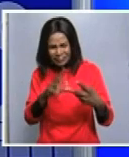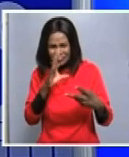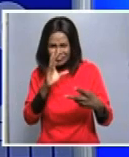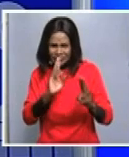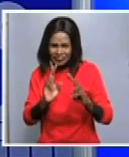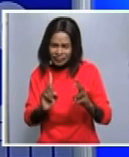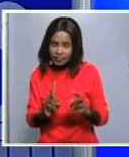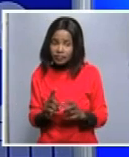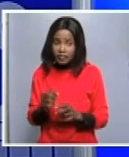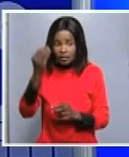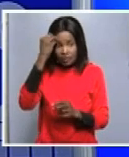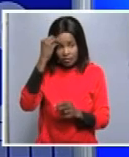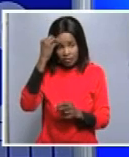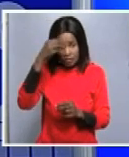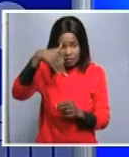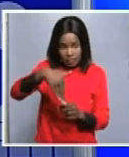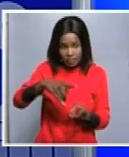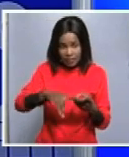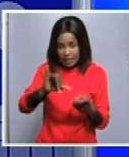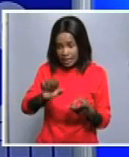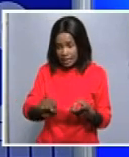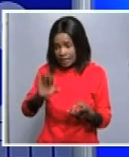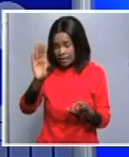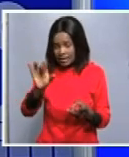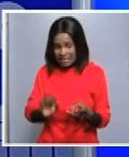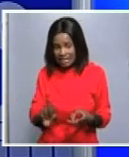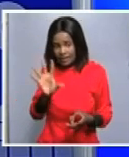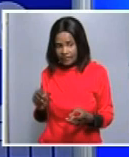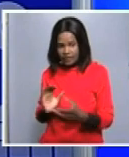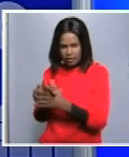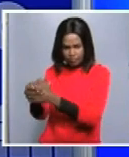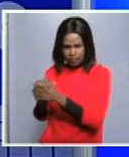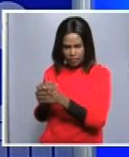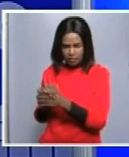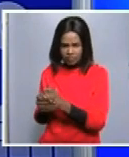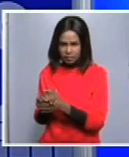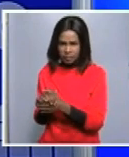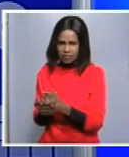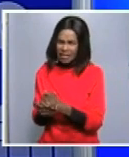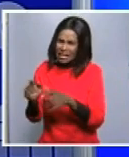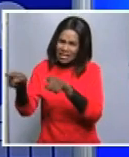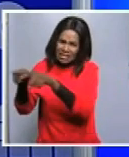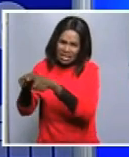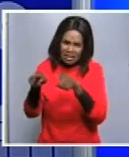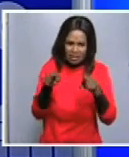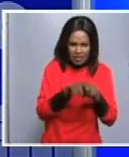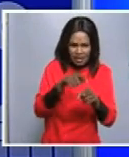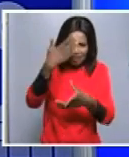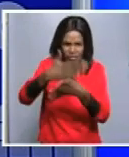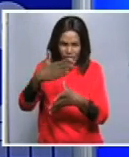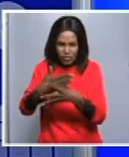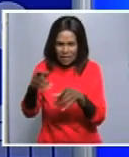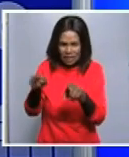comrades in arms we are good friends we share common perspectives on global affairs